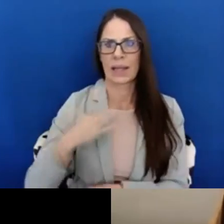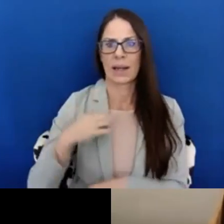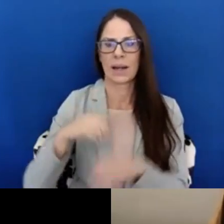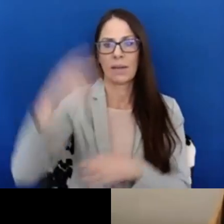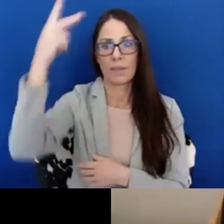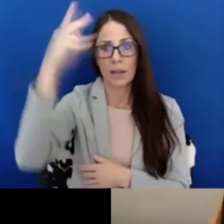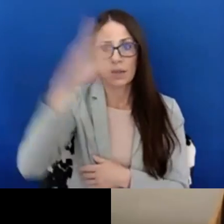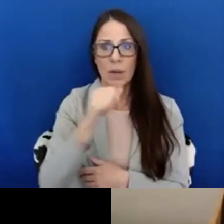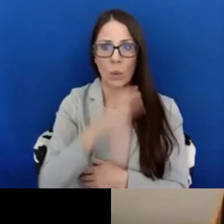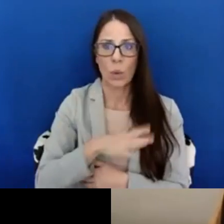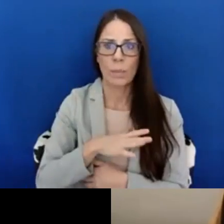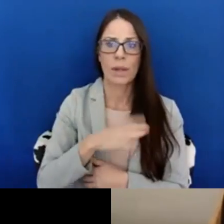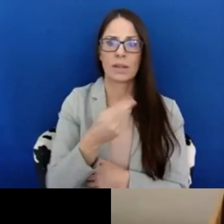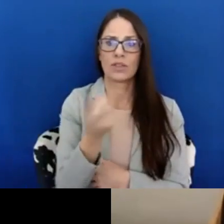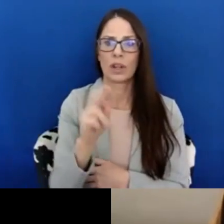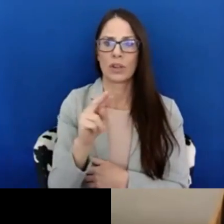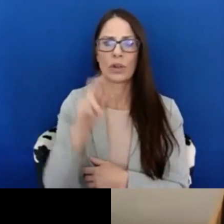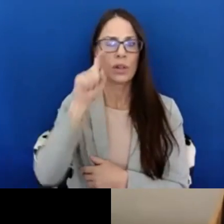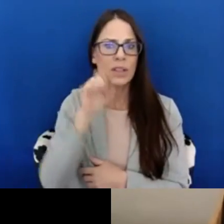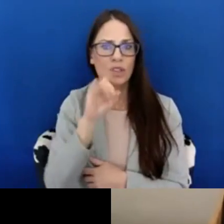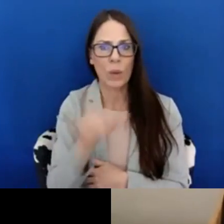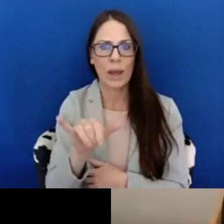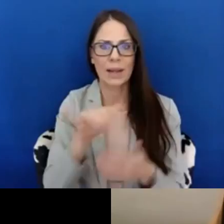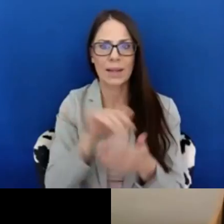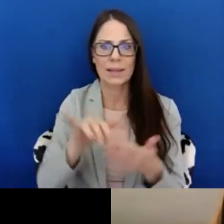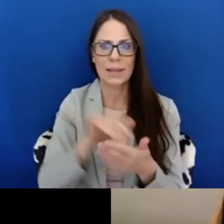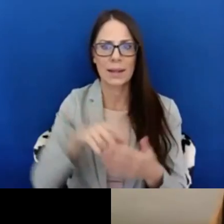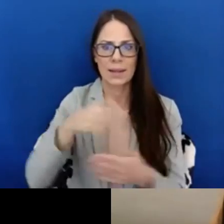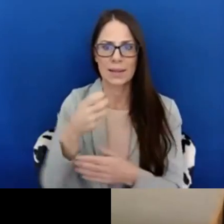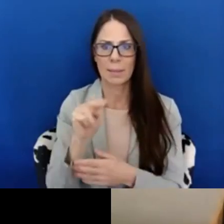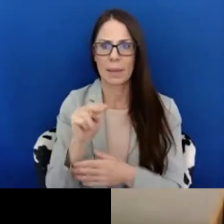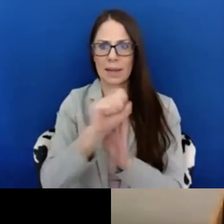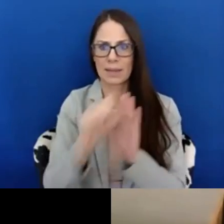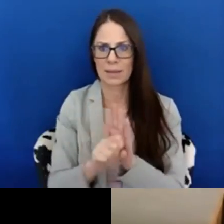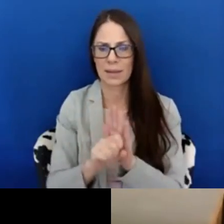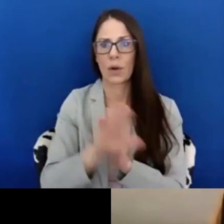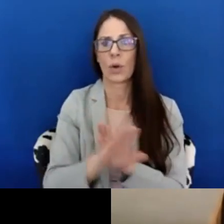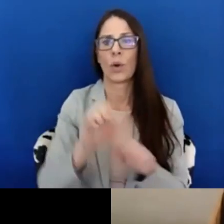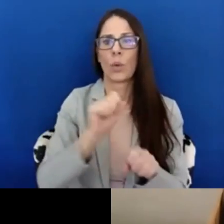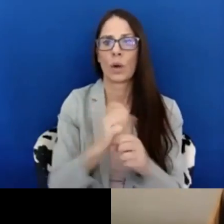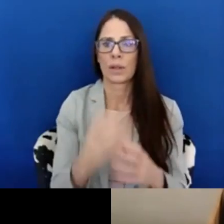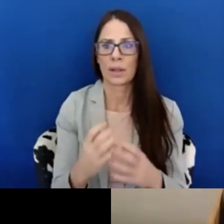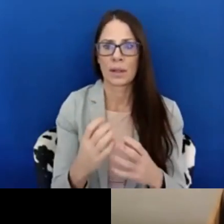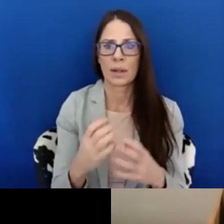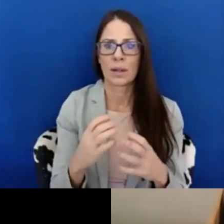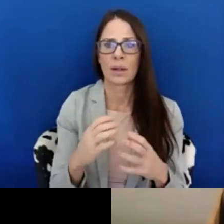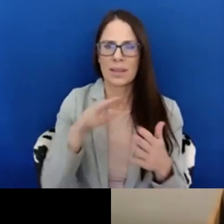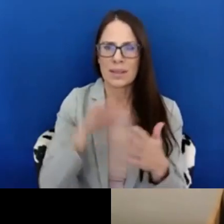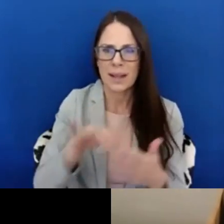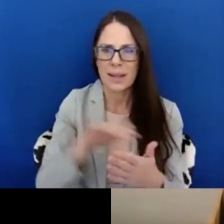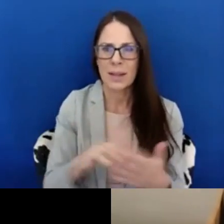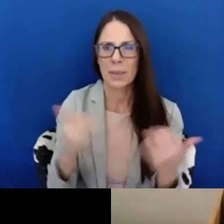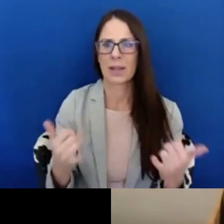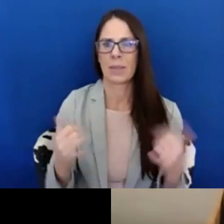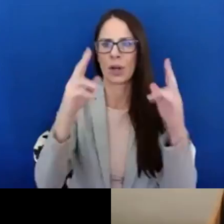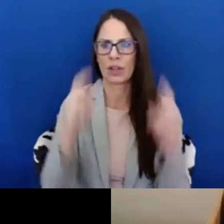gender and sexuality studies at Penn state. Her work takes up contemporary issues in the care sector as a way of addressing